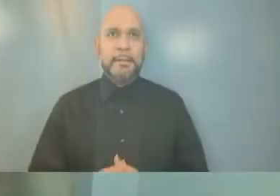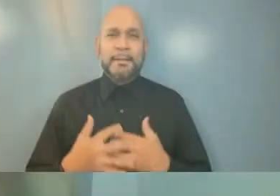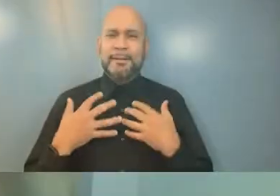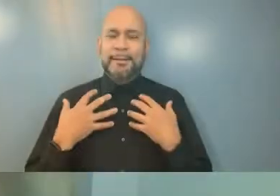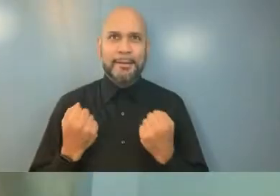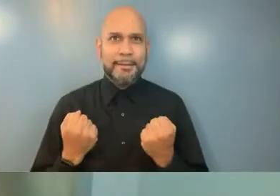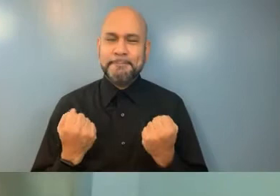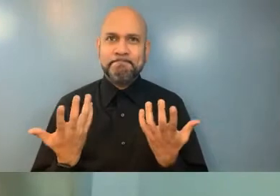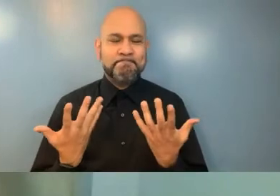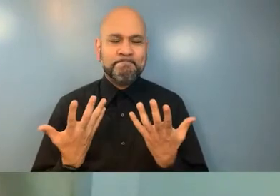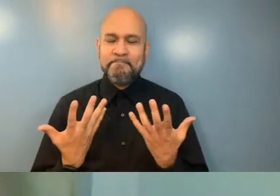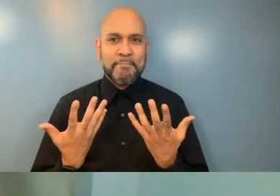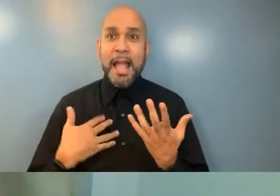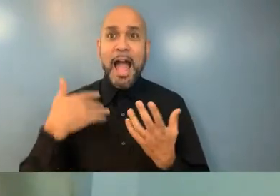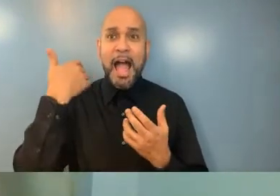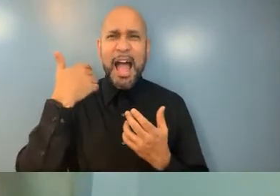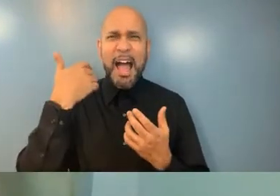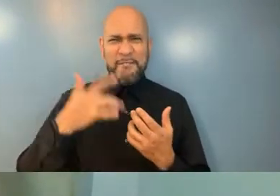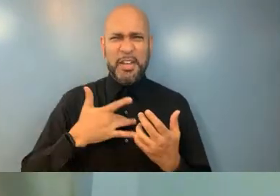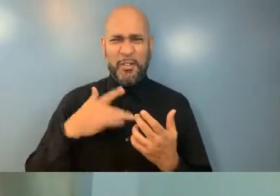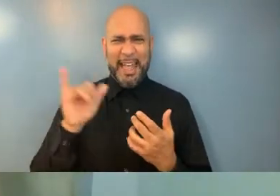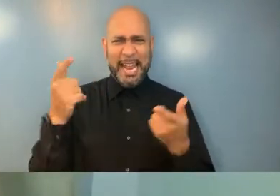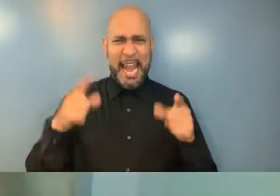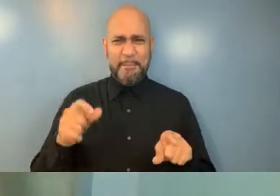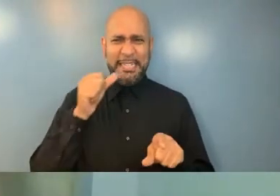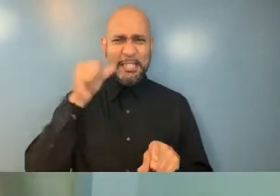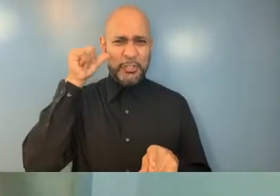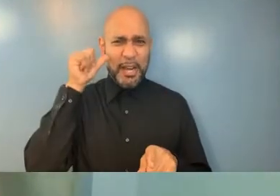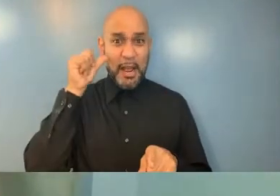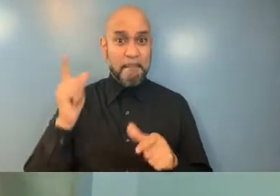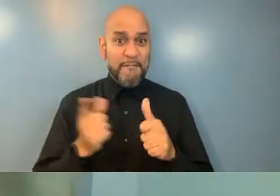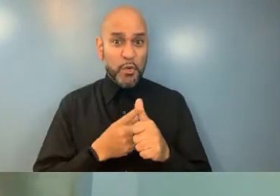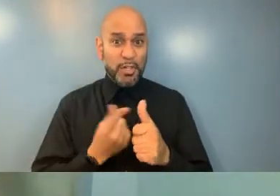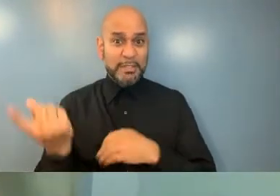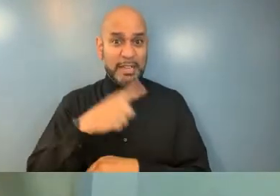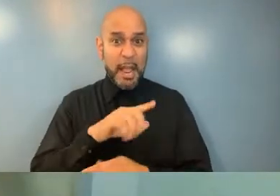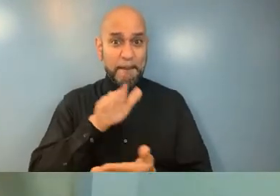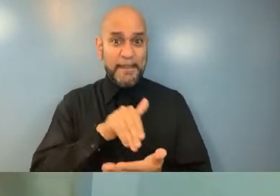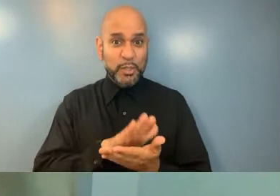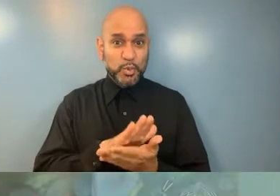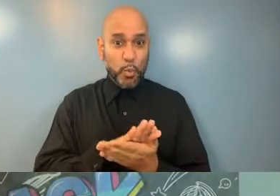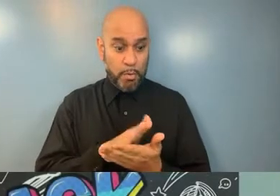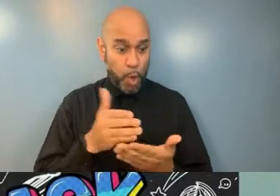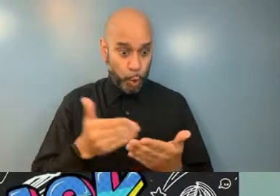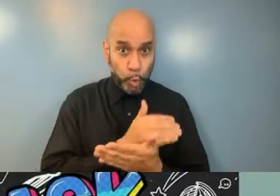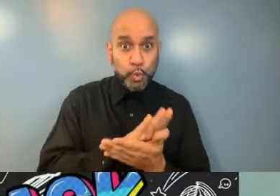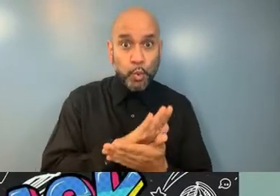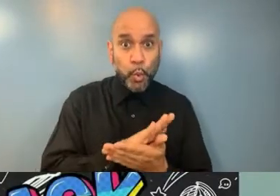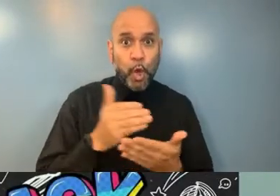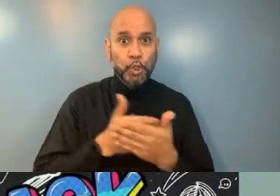I remember it like it was yesterday. My first day of middle school. New school,